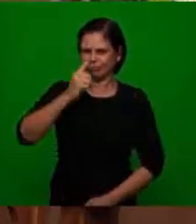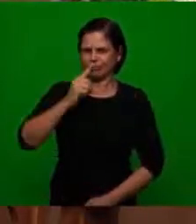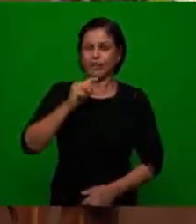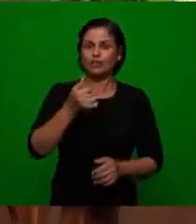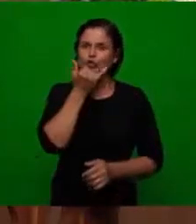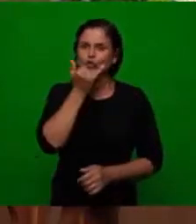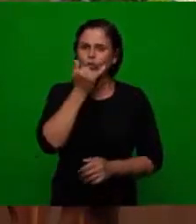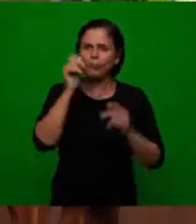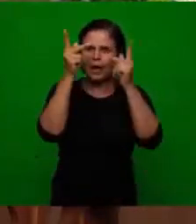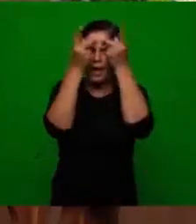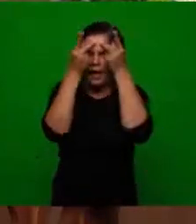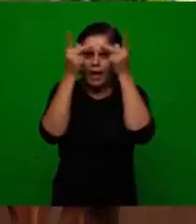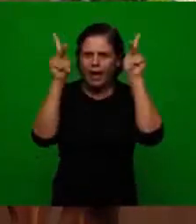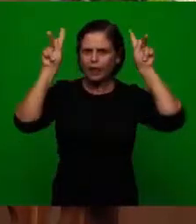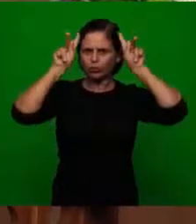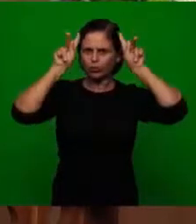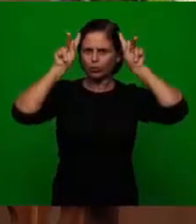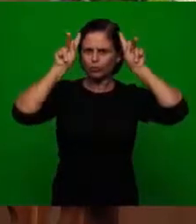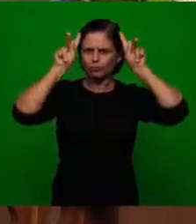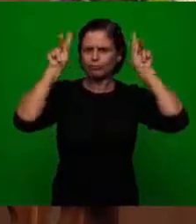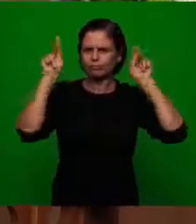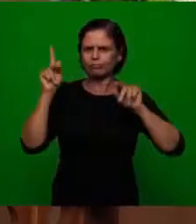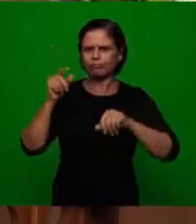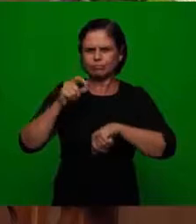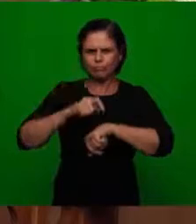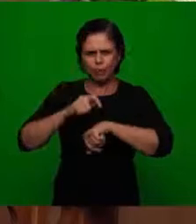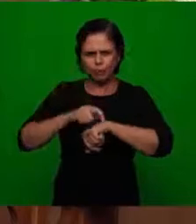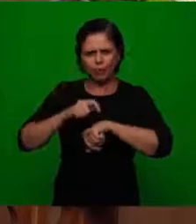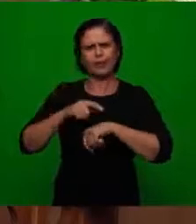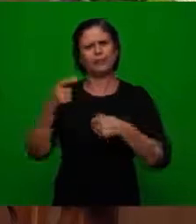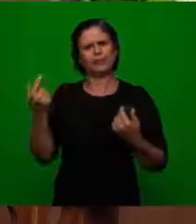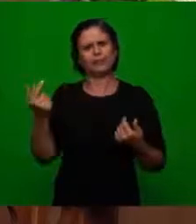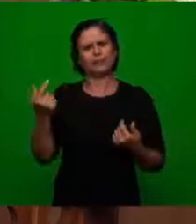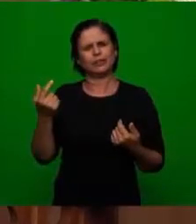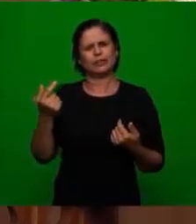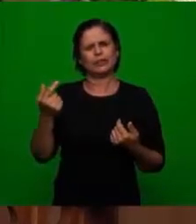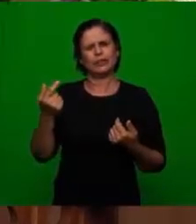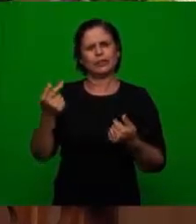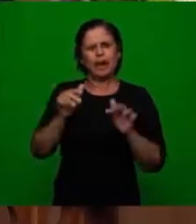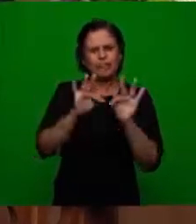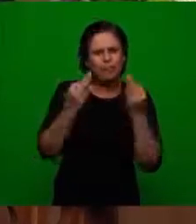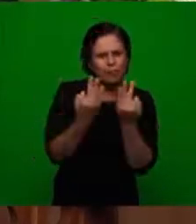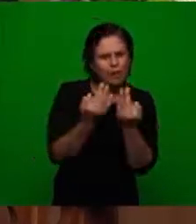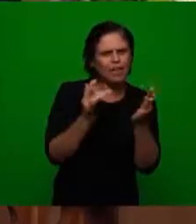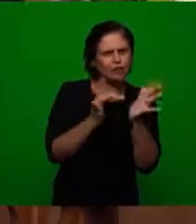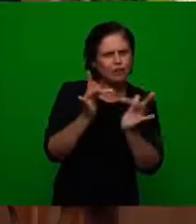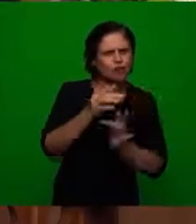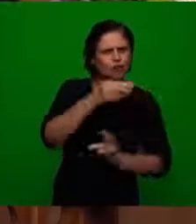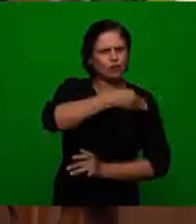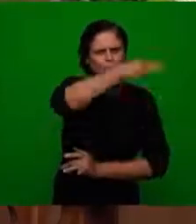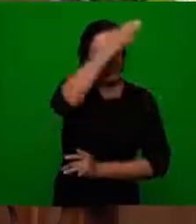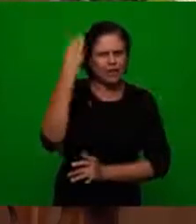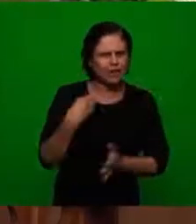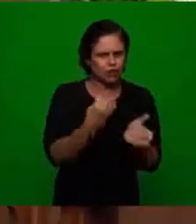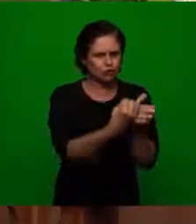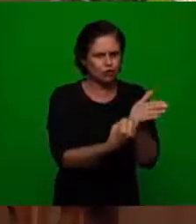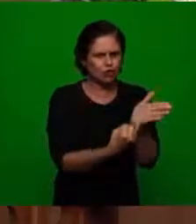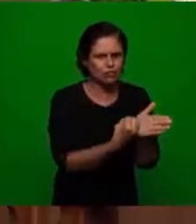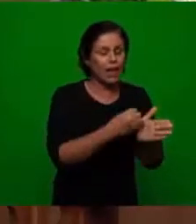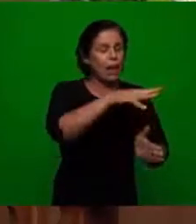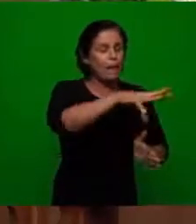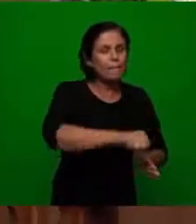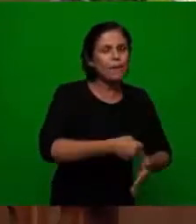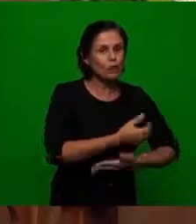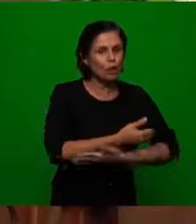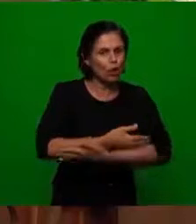herd. When Jesus was running away with the family, the parents were